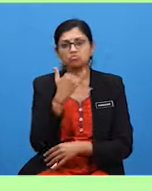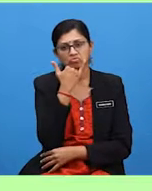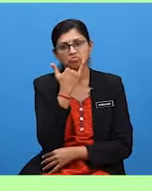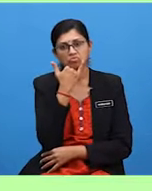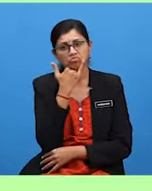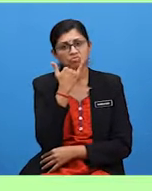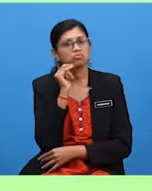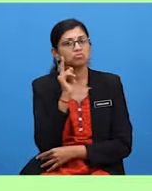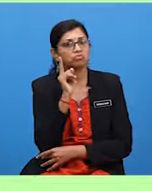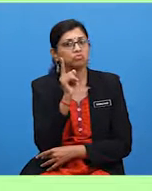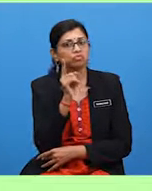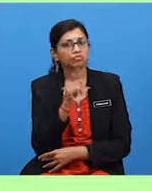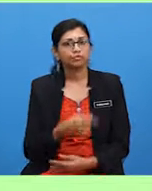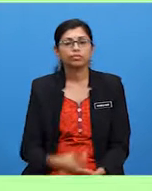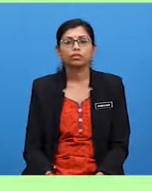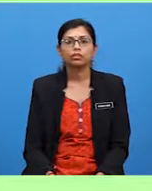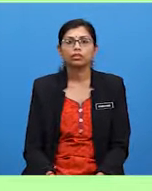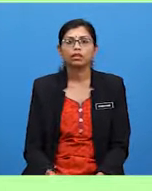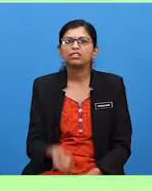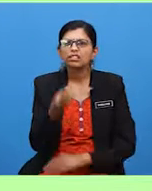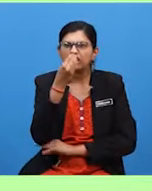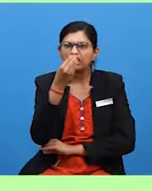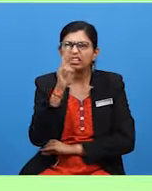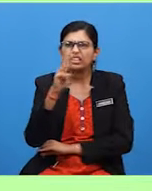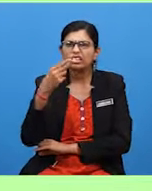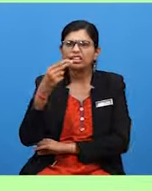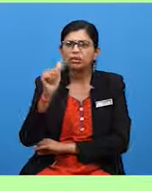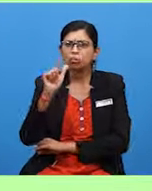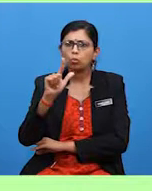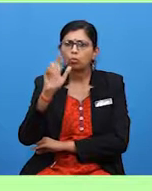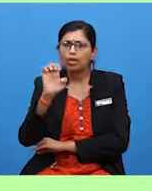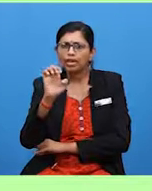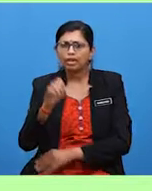People in some countries eat real meat.